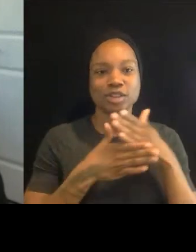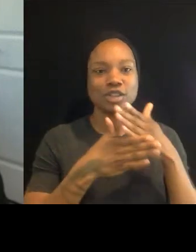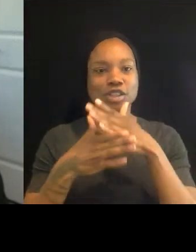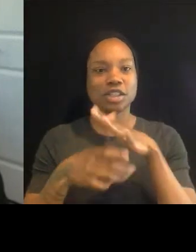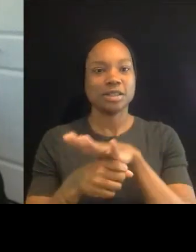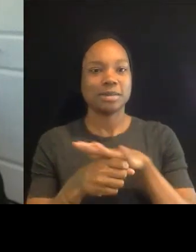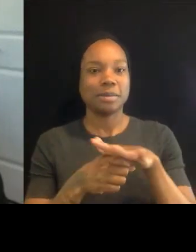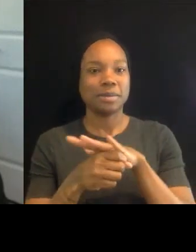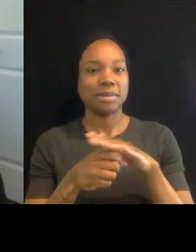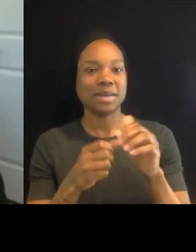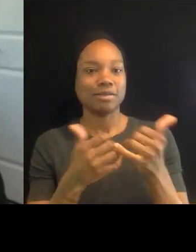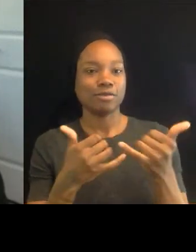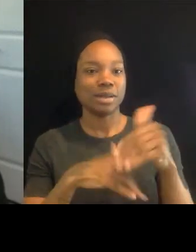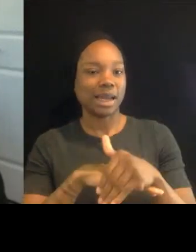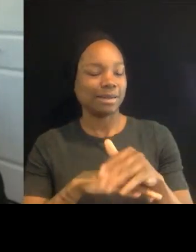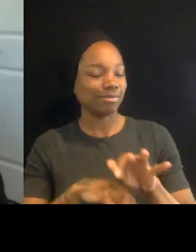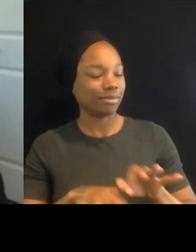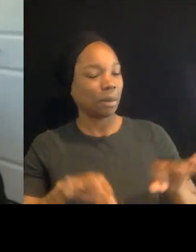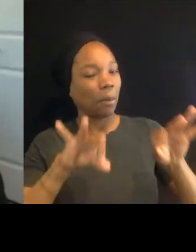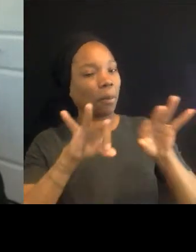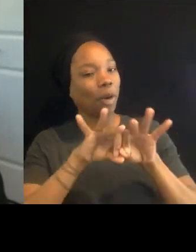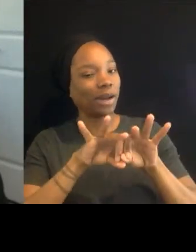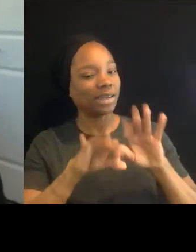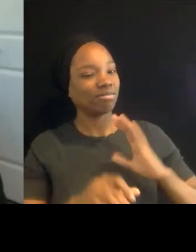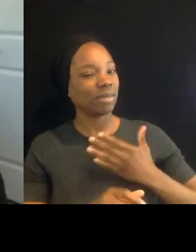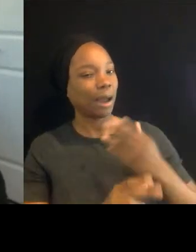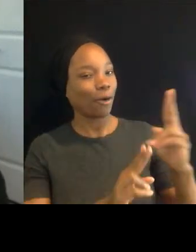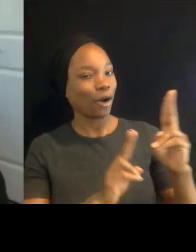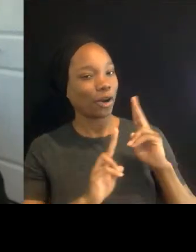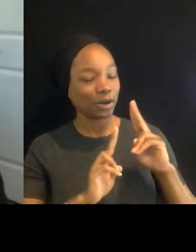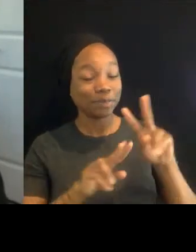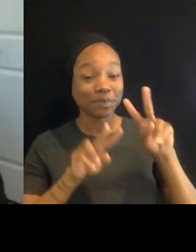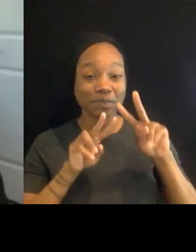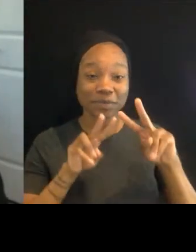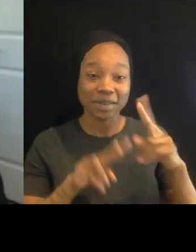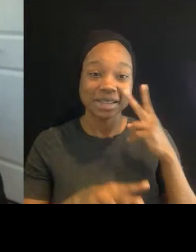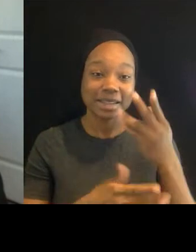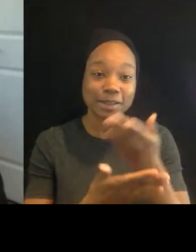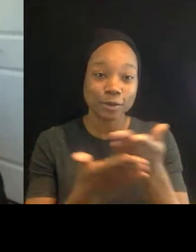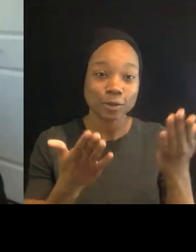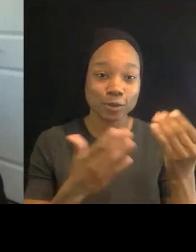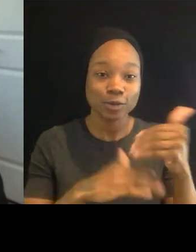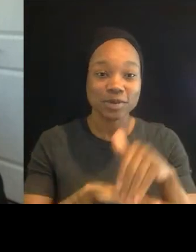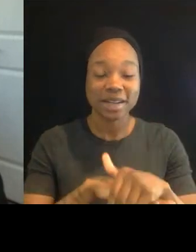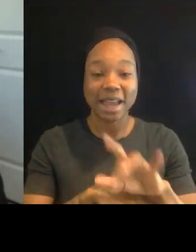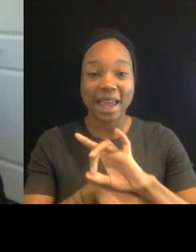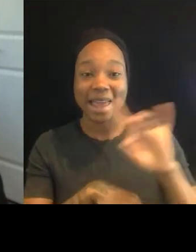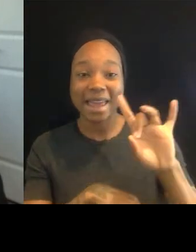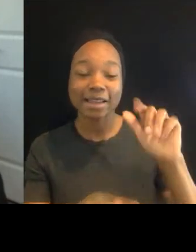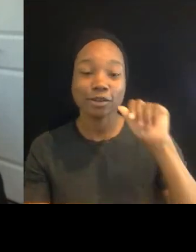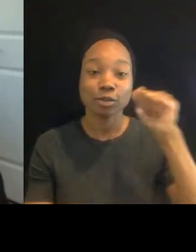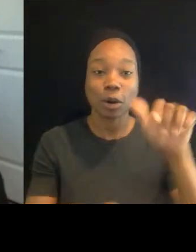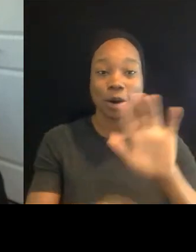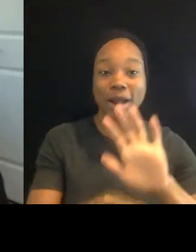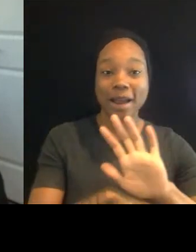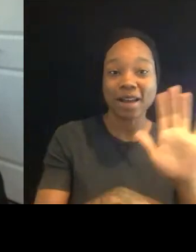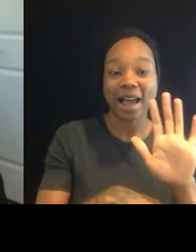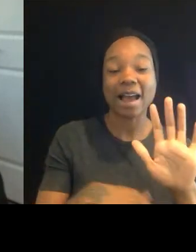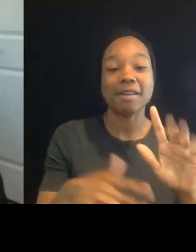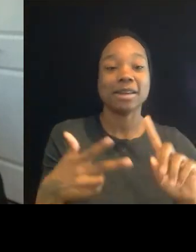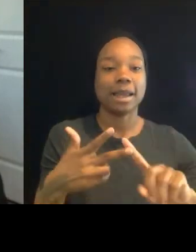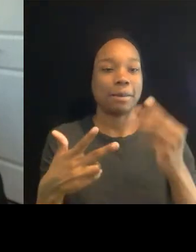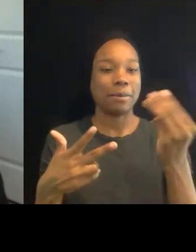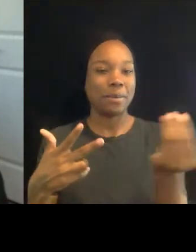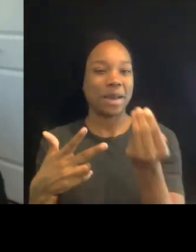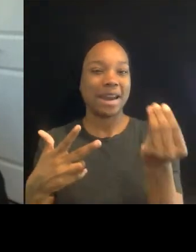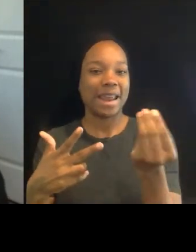do that. Look forward to seeing you tonight at eight. Look forward to seeing you tomorrow at five. And look forward to seeing you on Monday for the